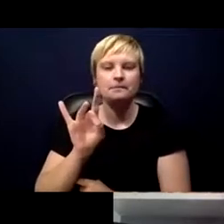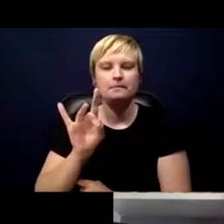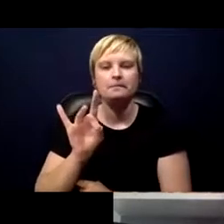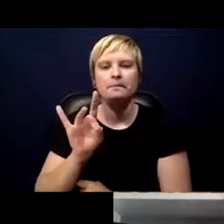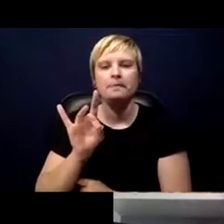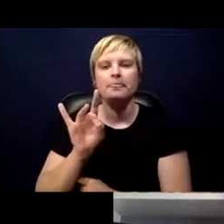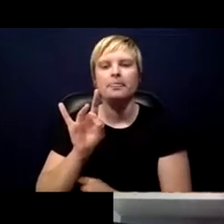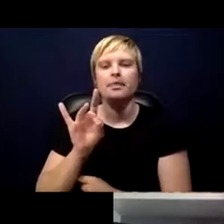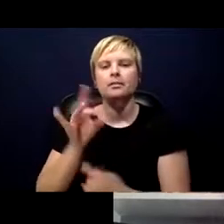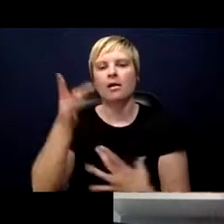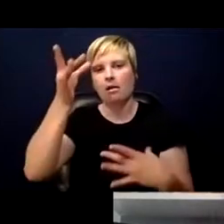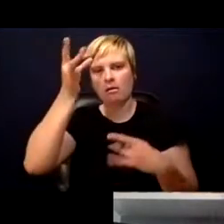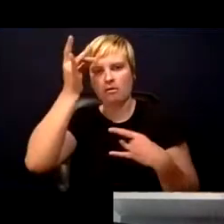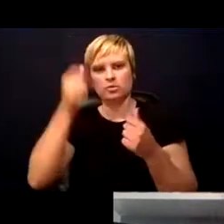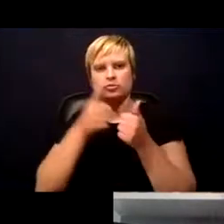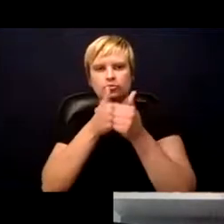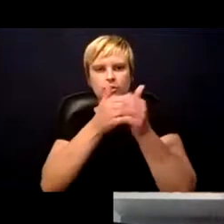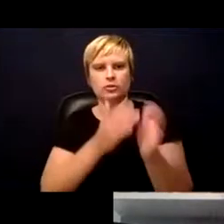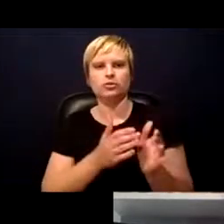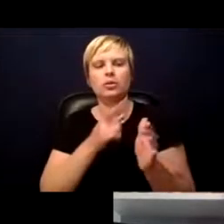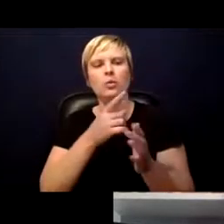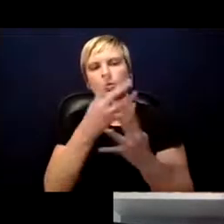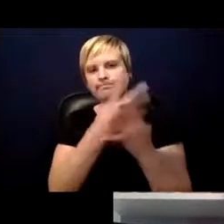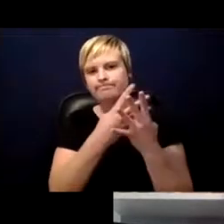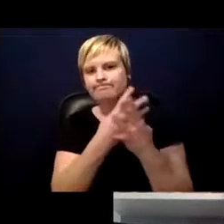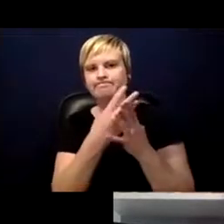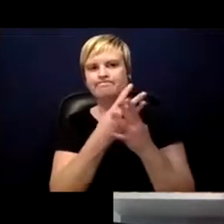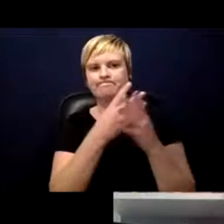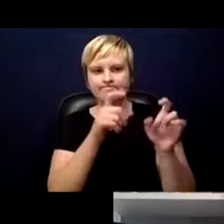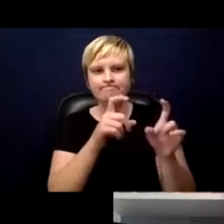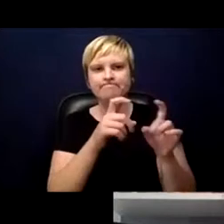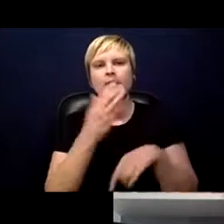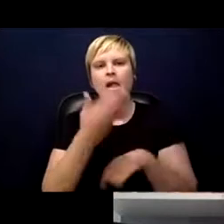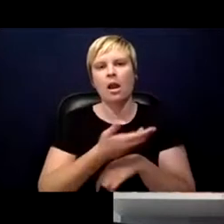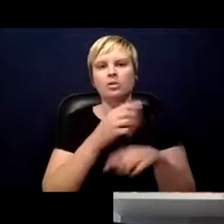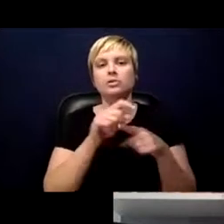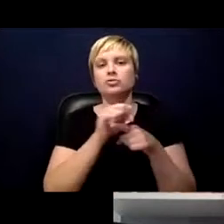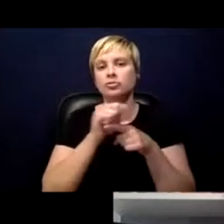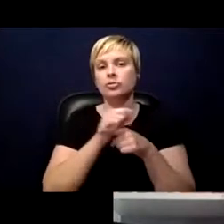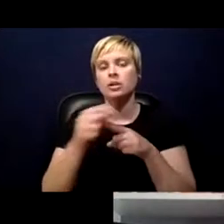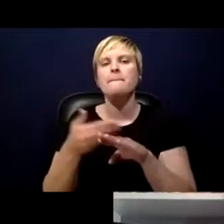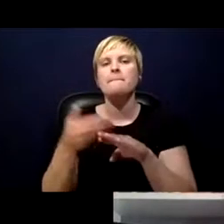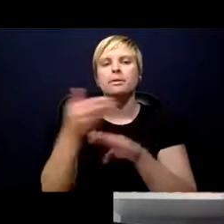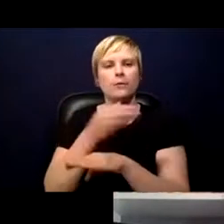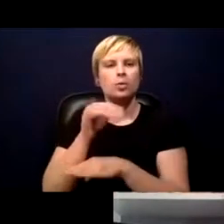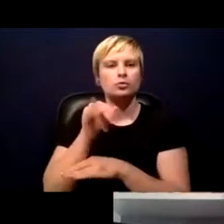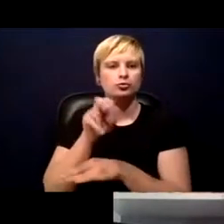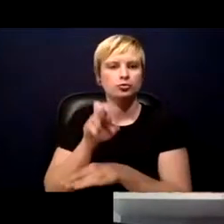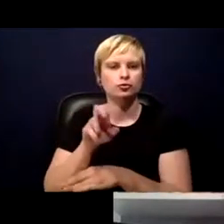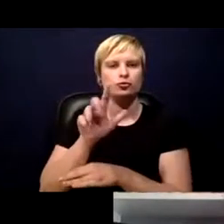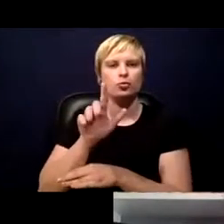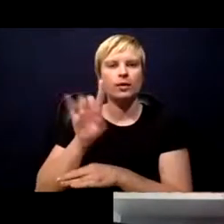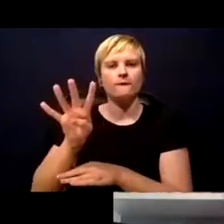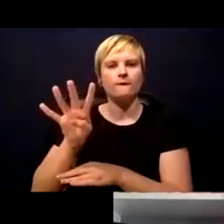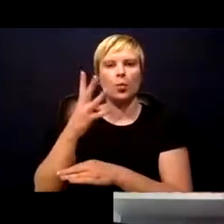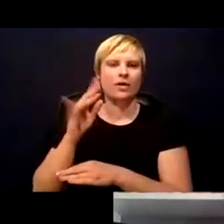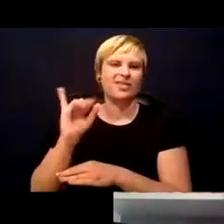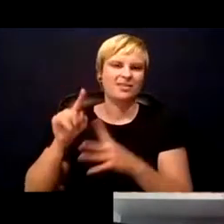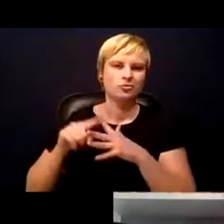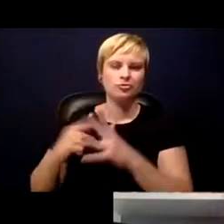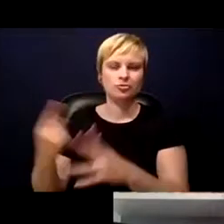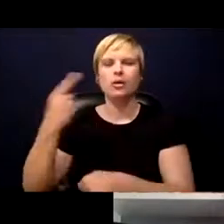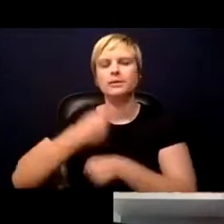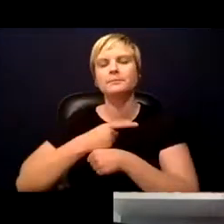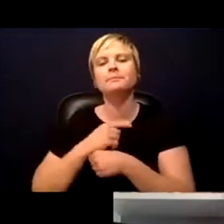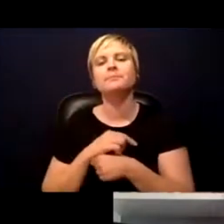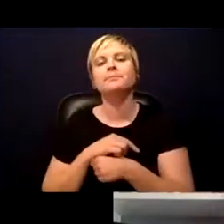contact tracers who will be screened, hired, and trained before the launch date of June 24th. Applications